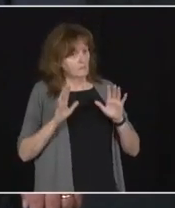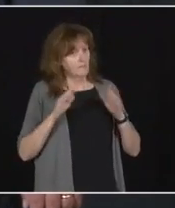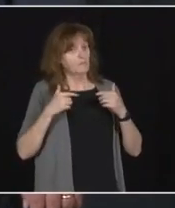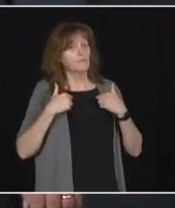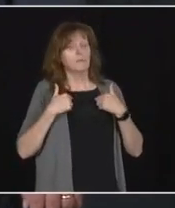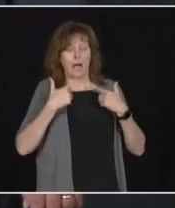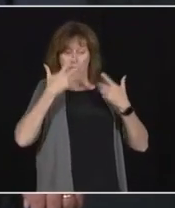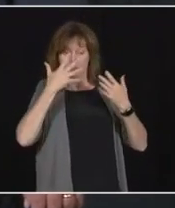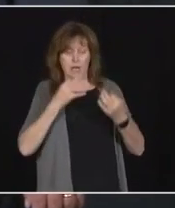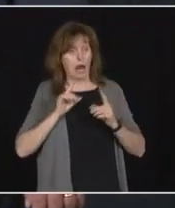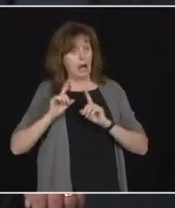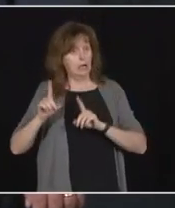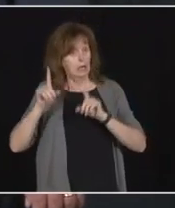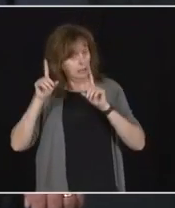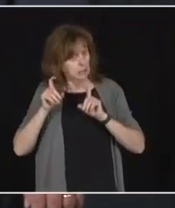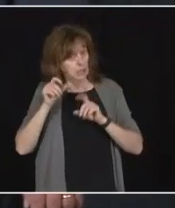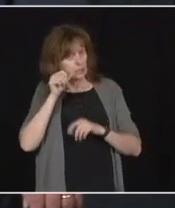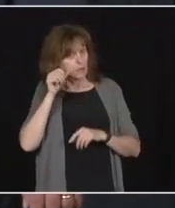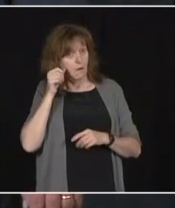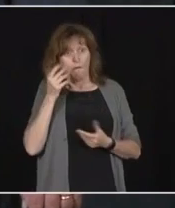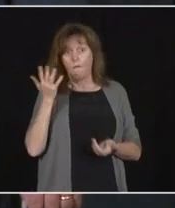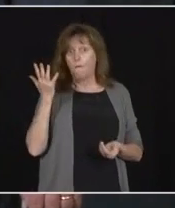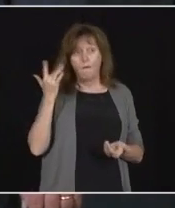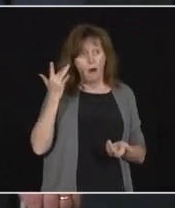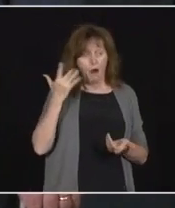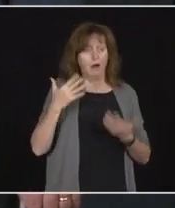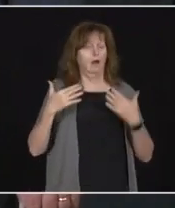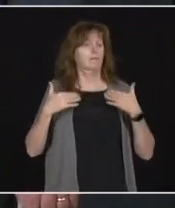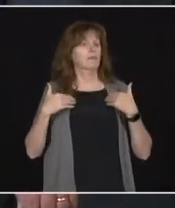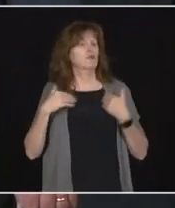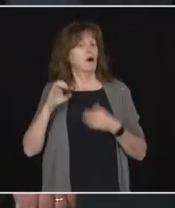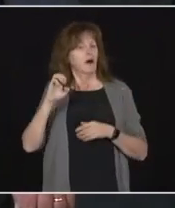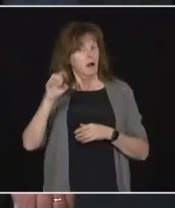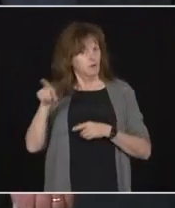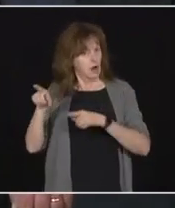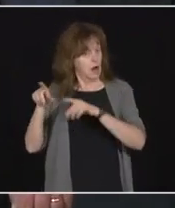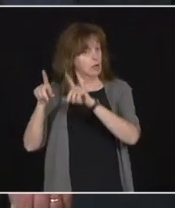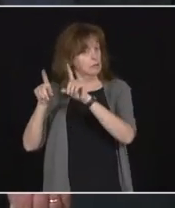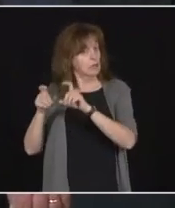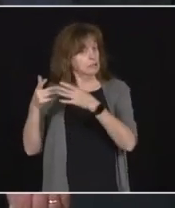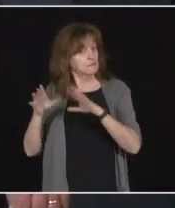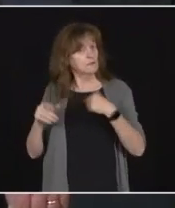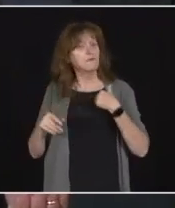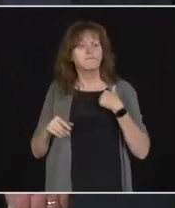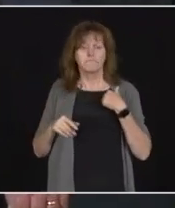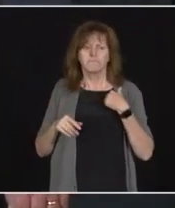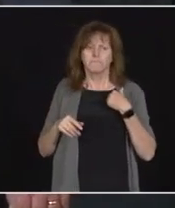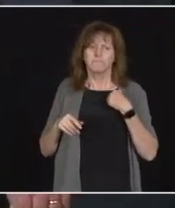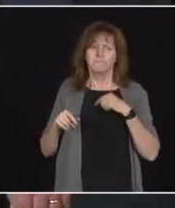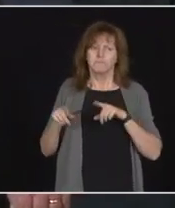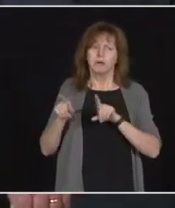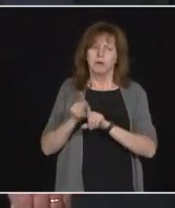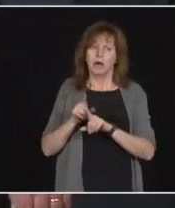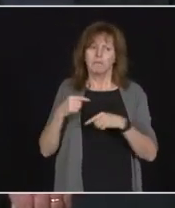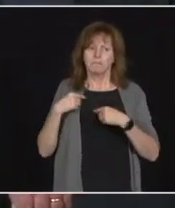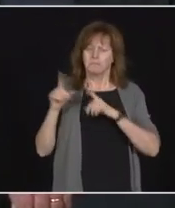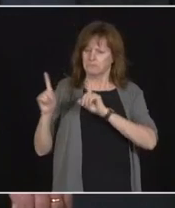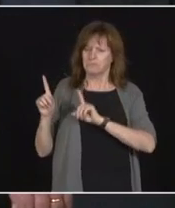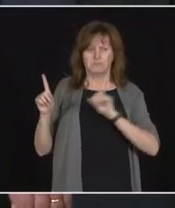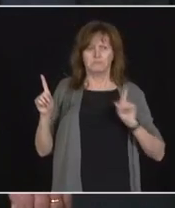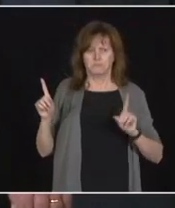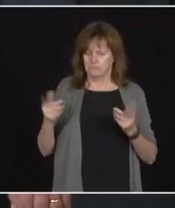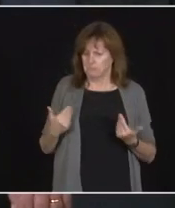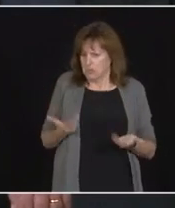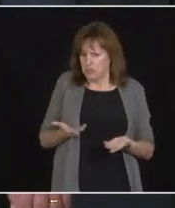because minister Lecce was being tested and I had been at the press conference with him the day earlier. So